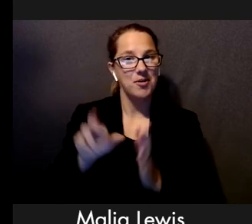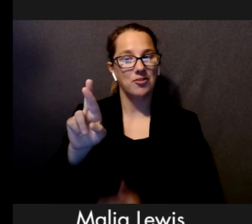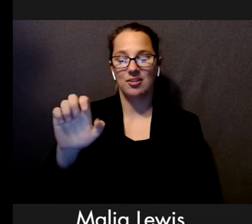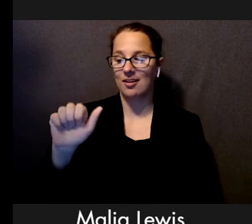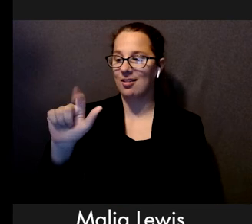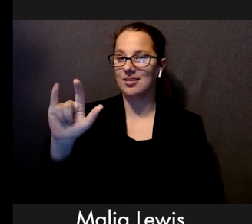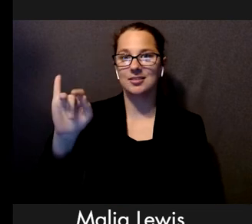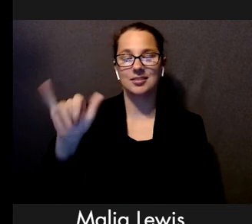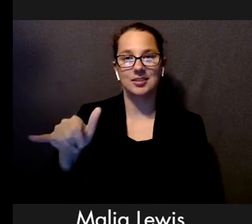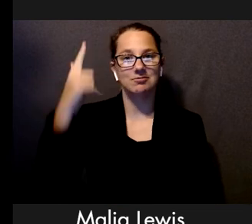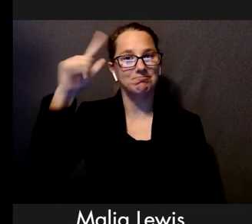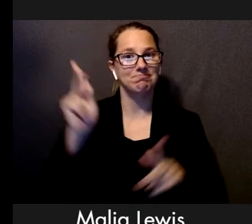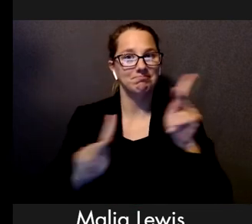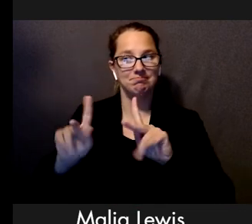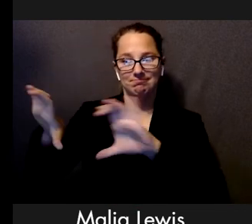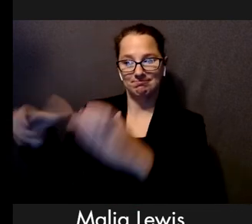vision.